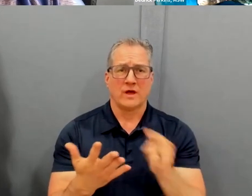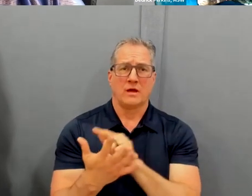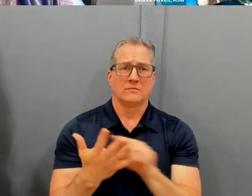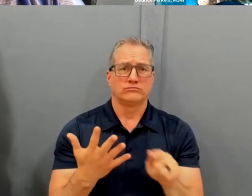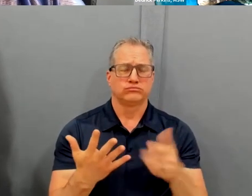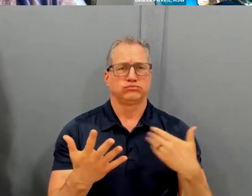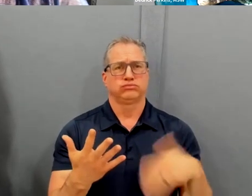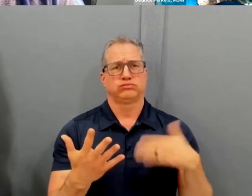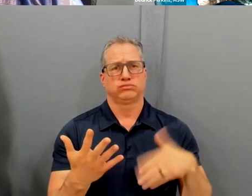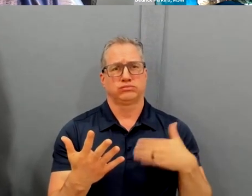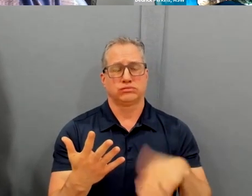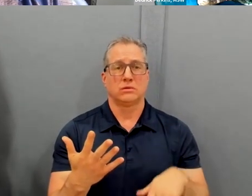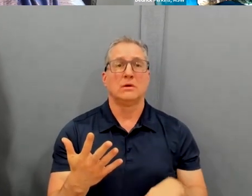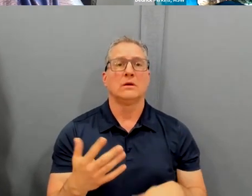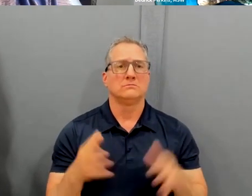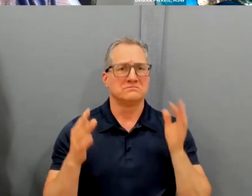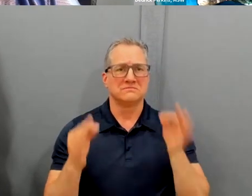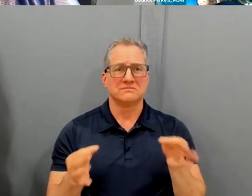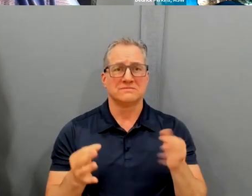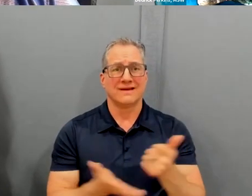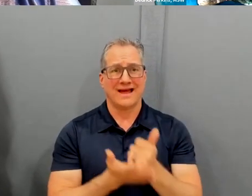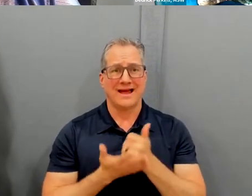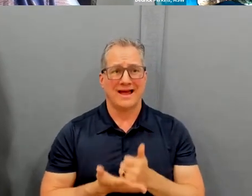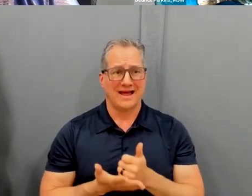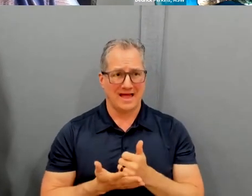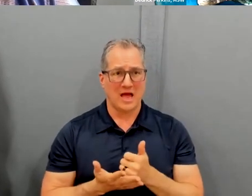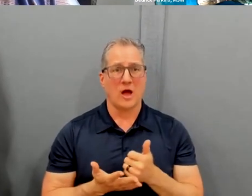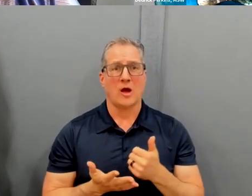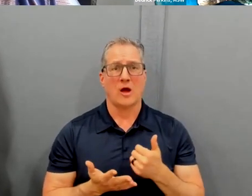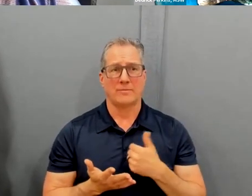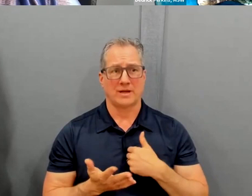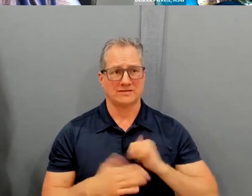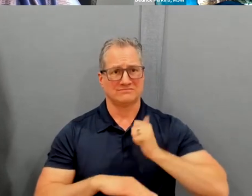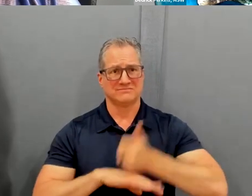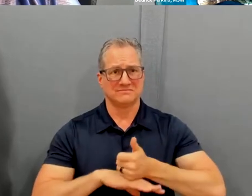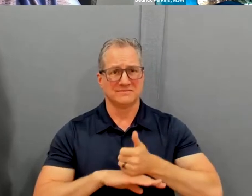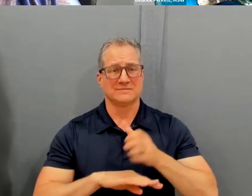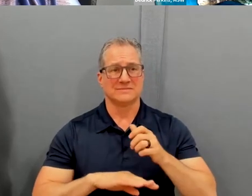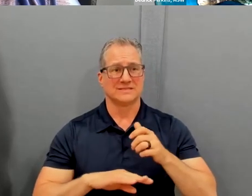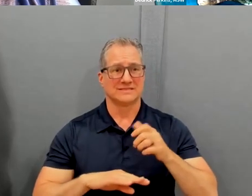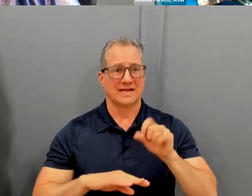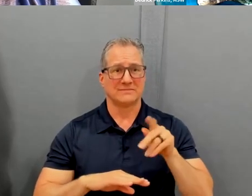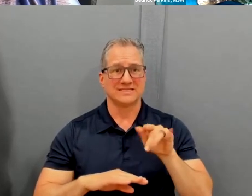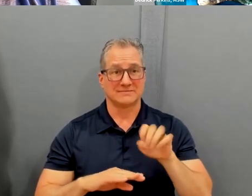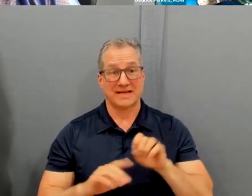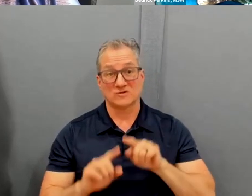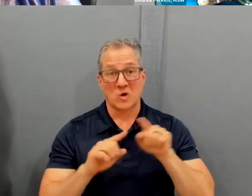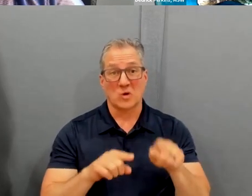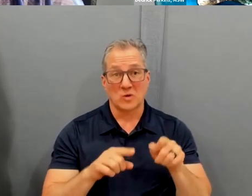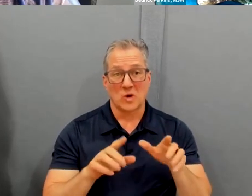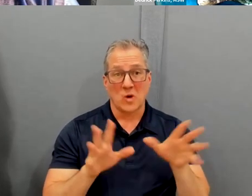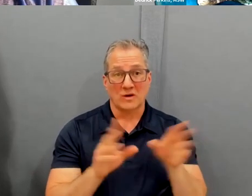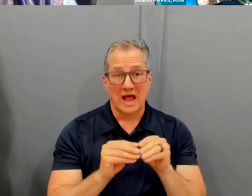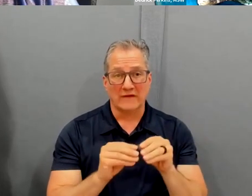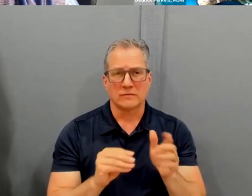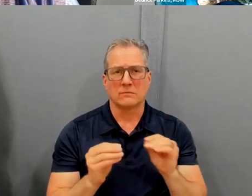will definitely help us to enter the space as we come to the conference with more understanding